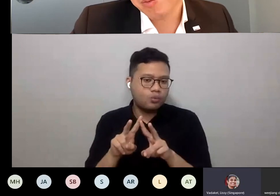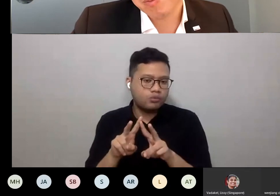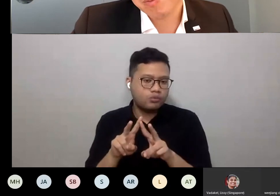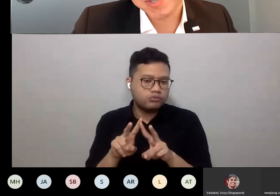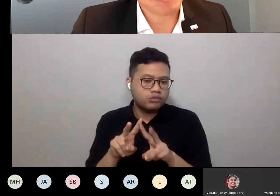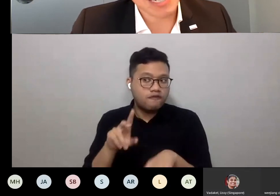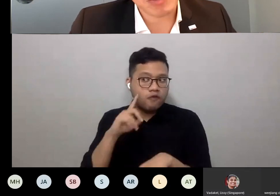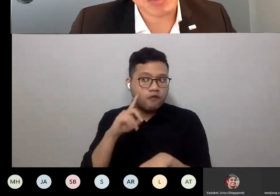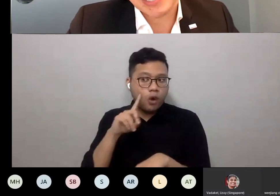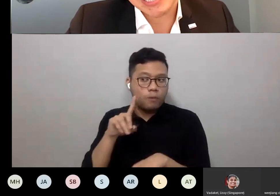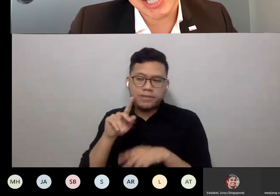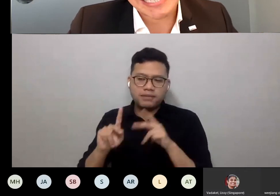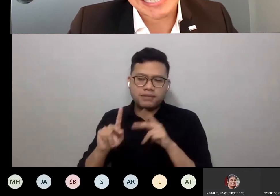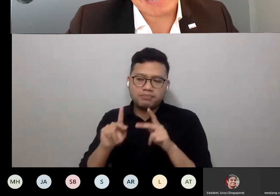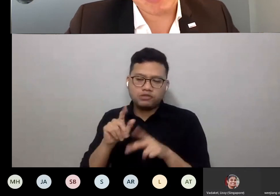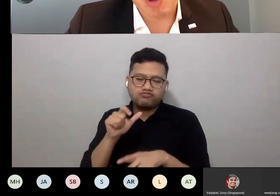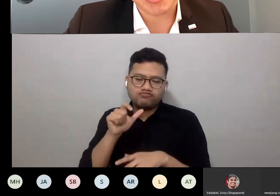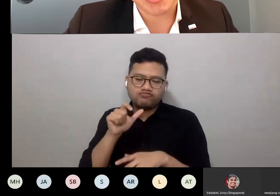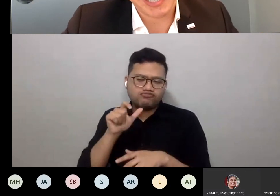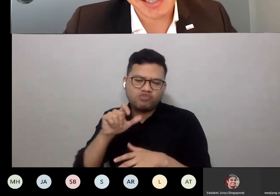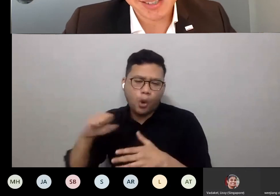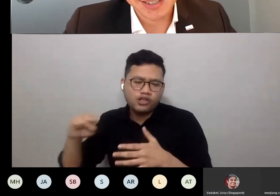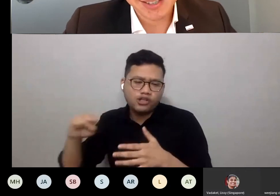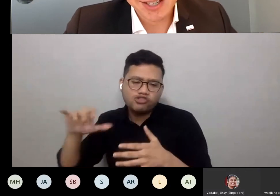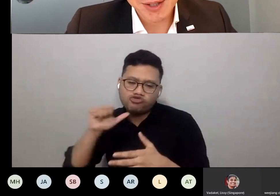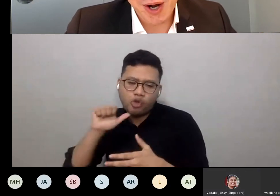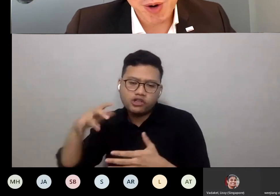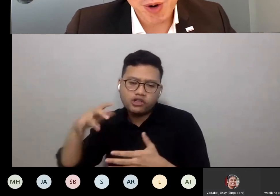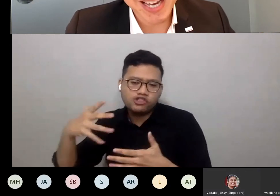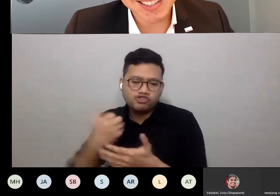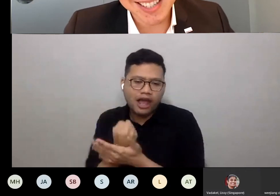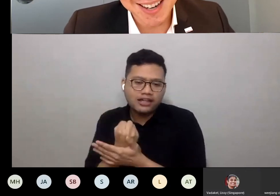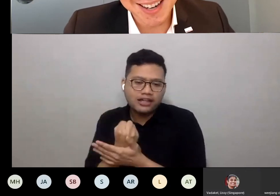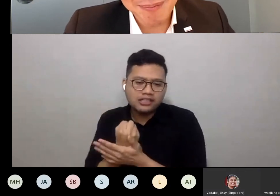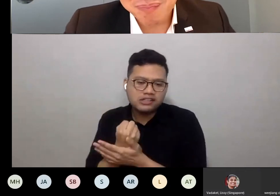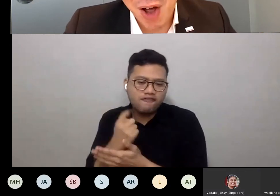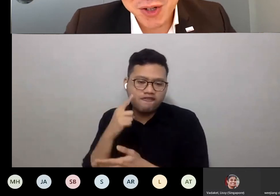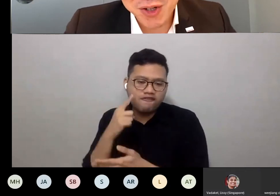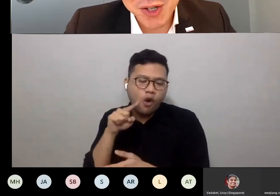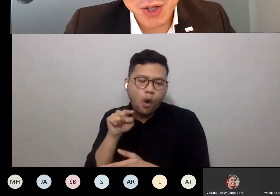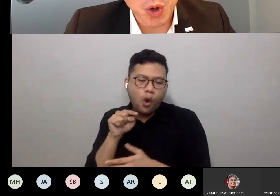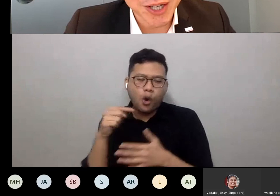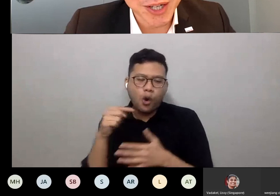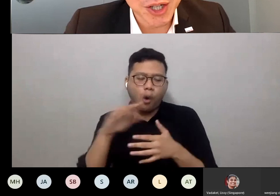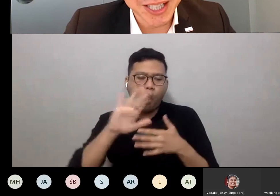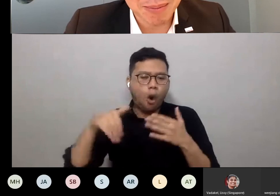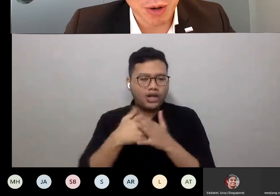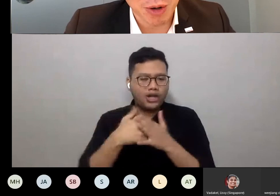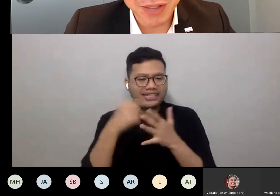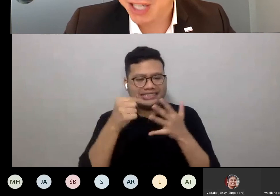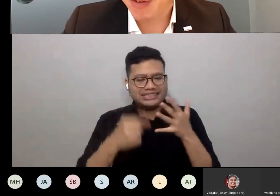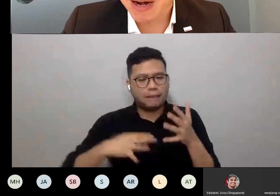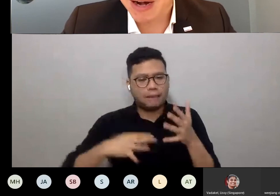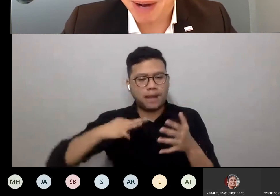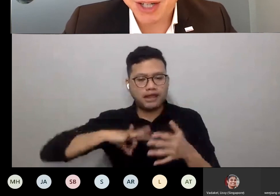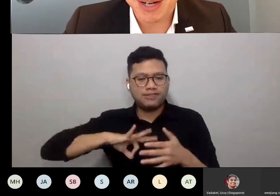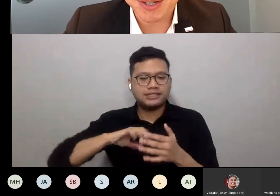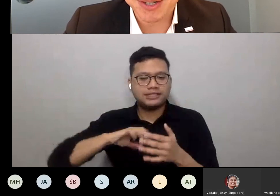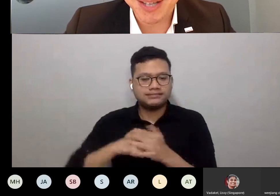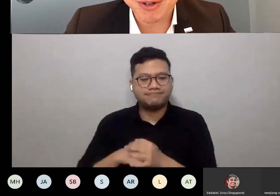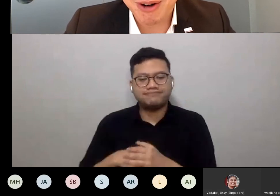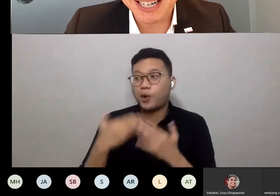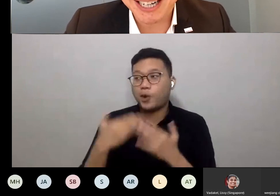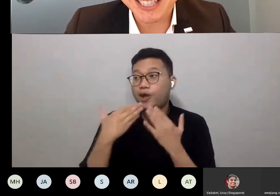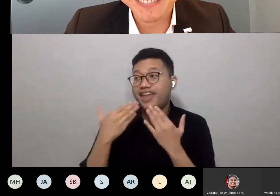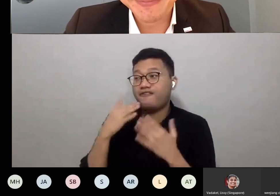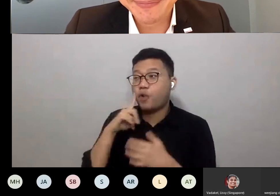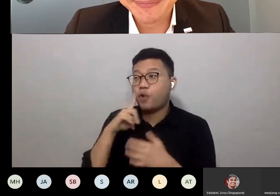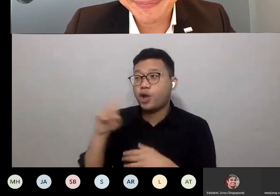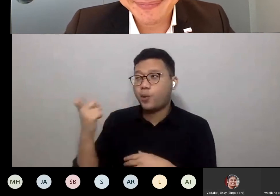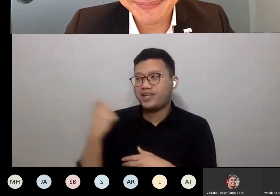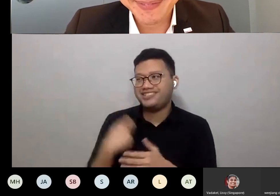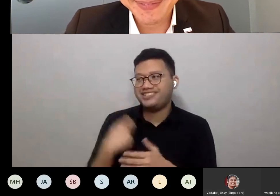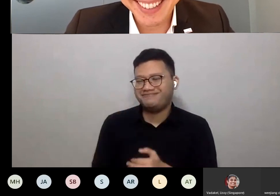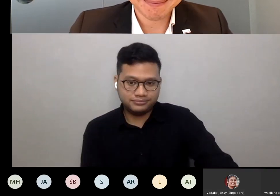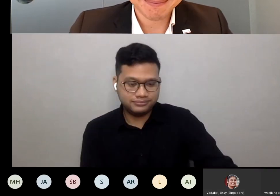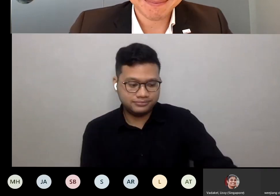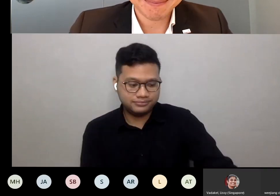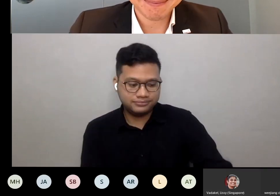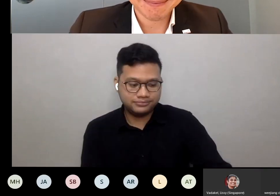that sometimes we can just take for granted. So I hope that answers your question, Kimong. Thank you very much. That was great.